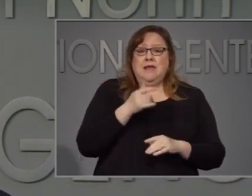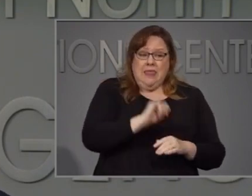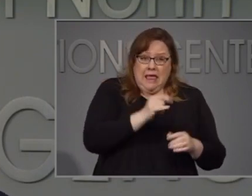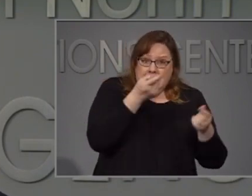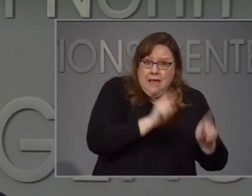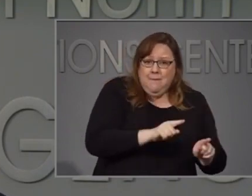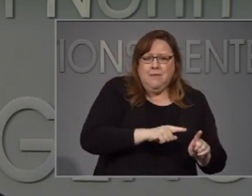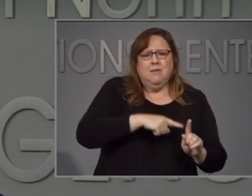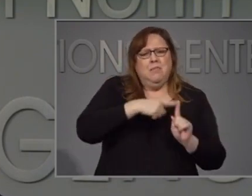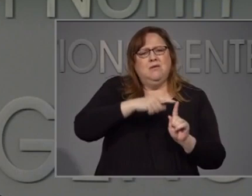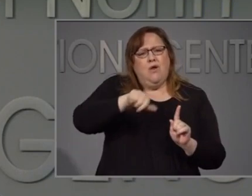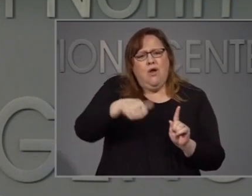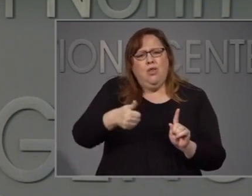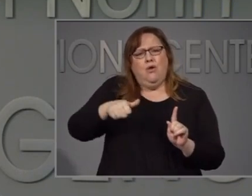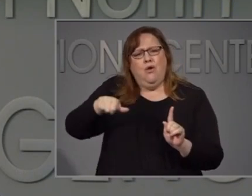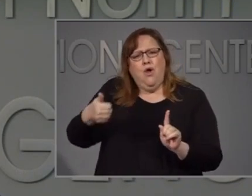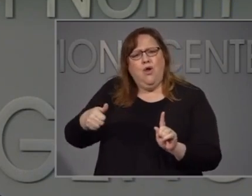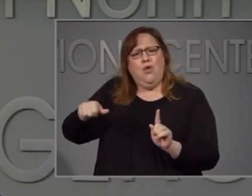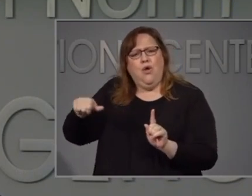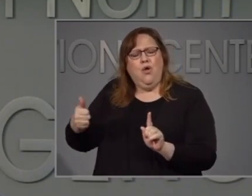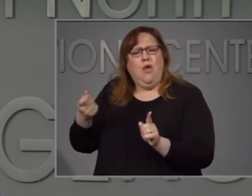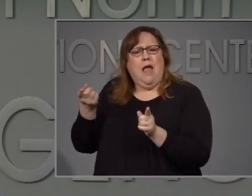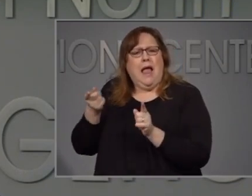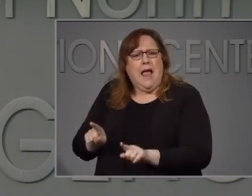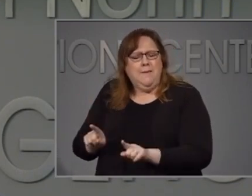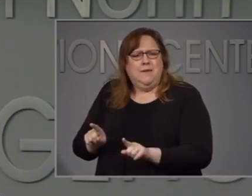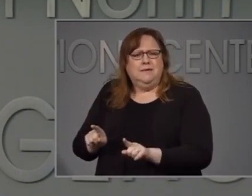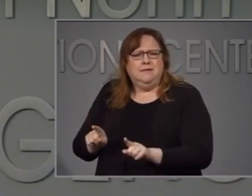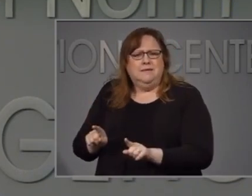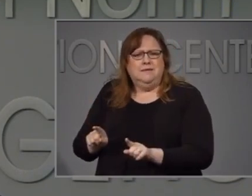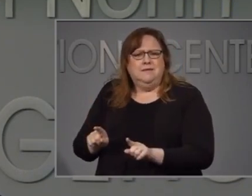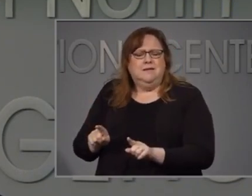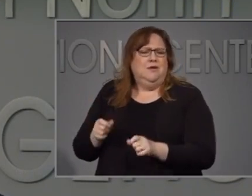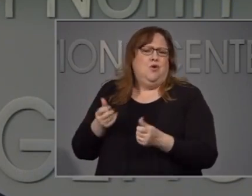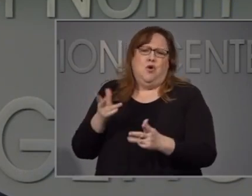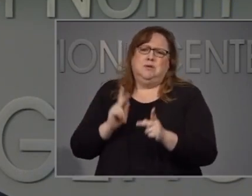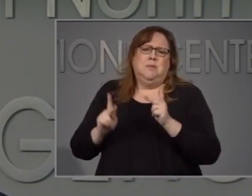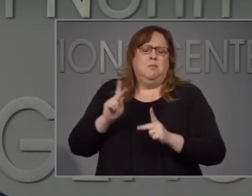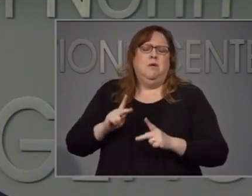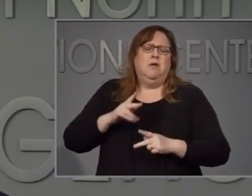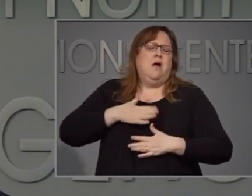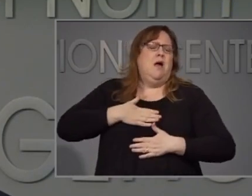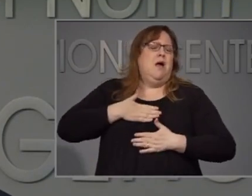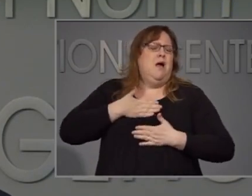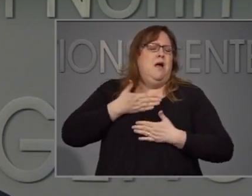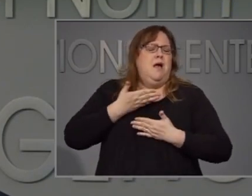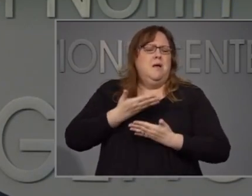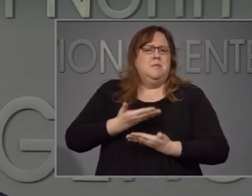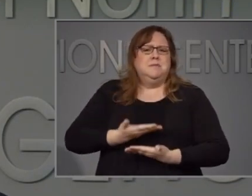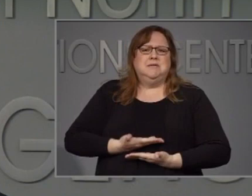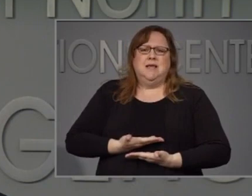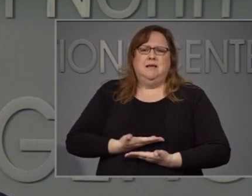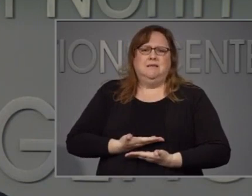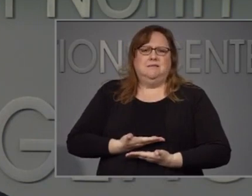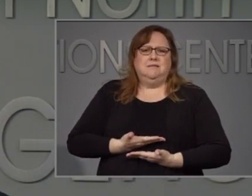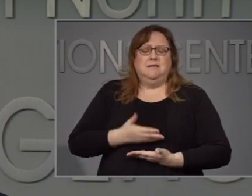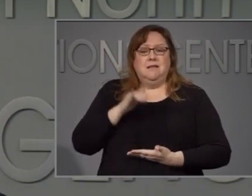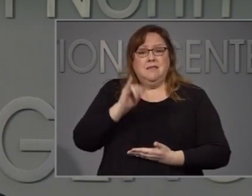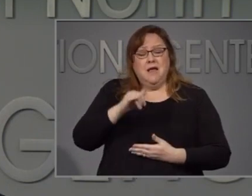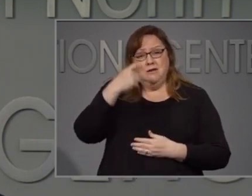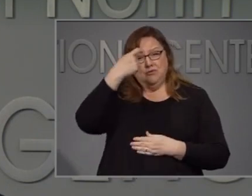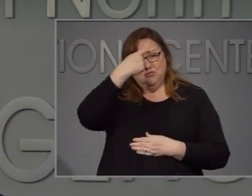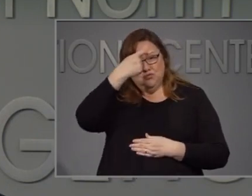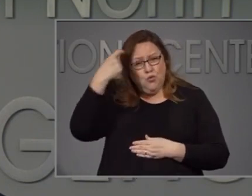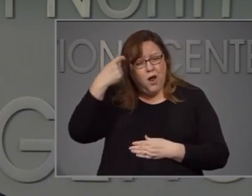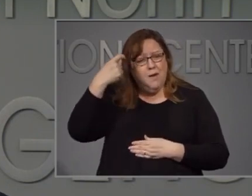events, broke open painful wounds. These scars mark generations of trauma